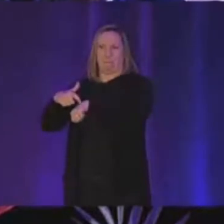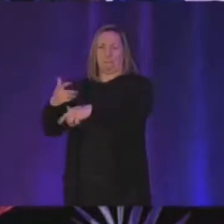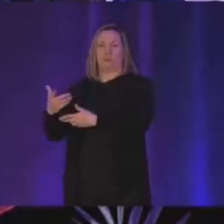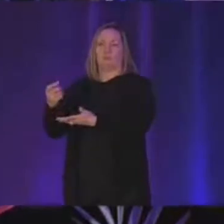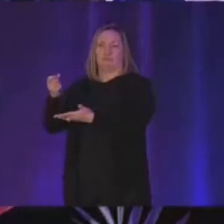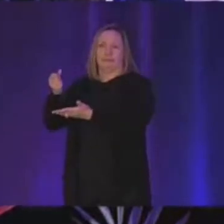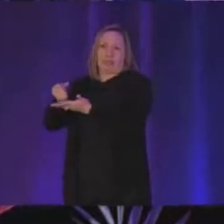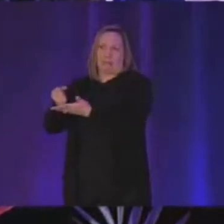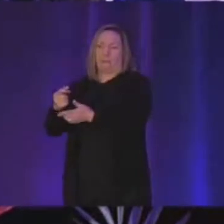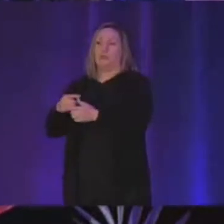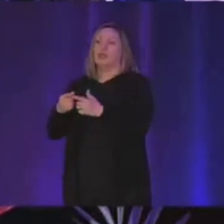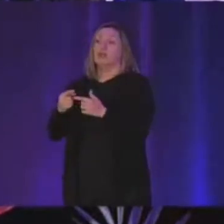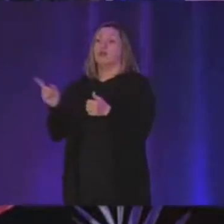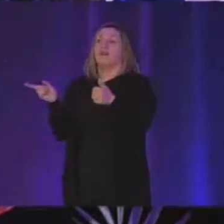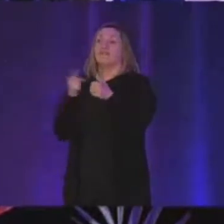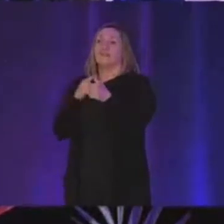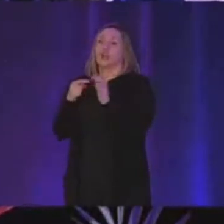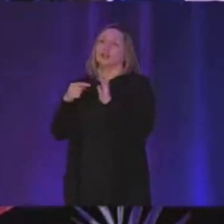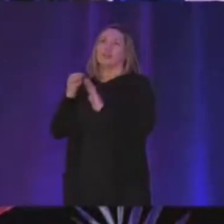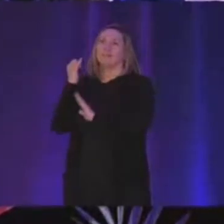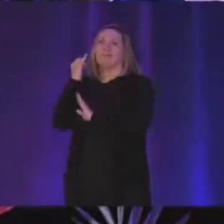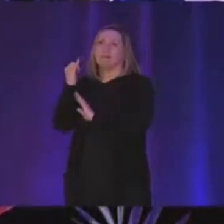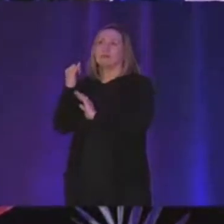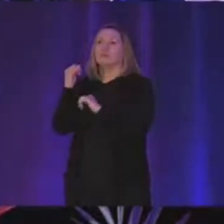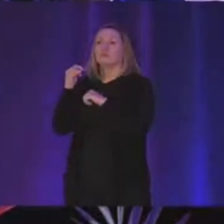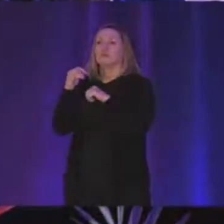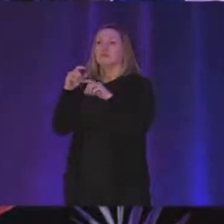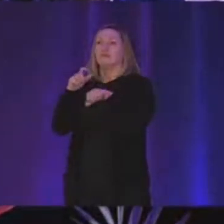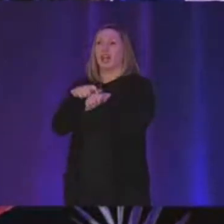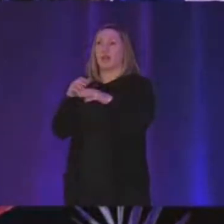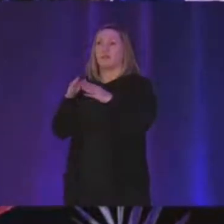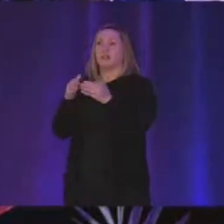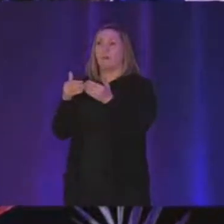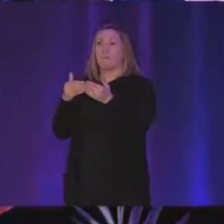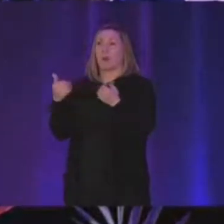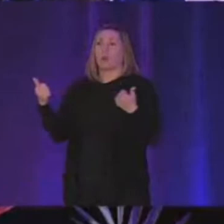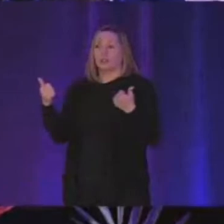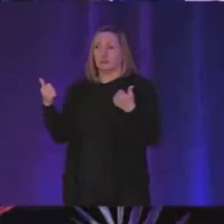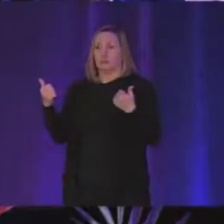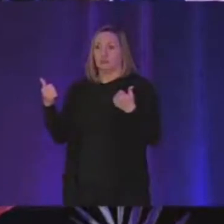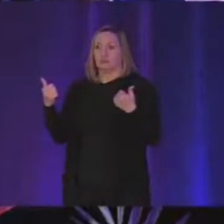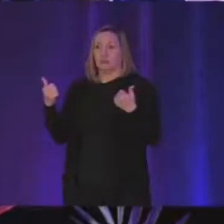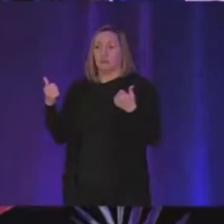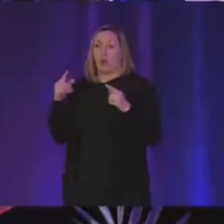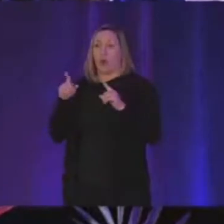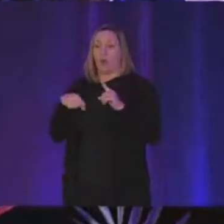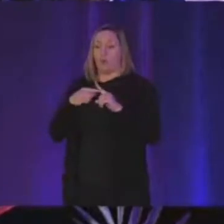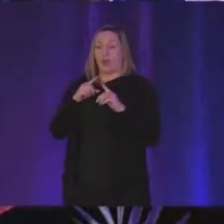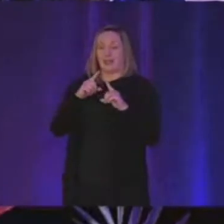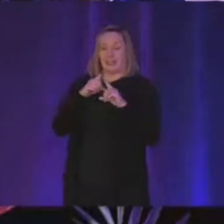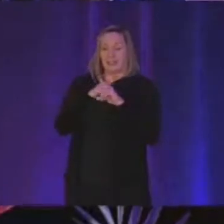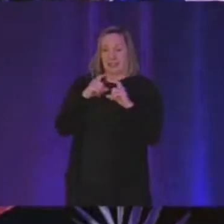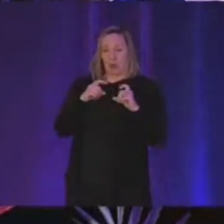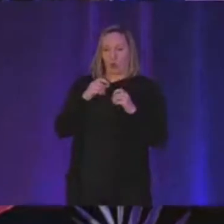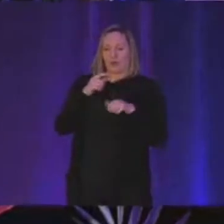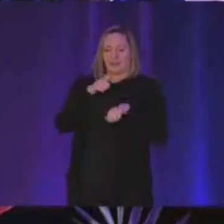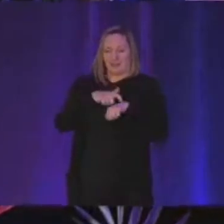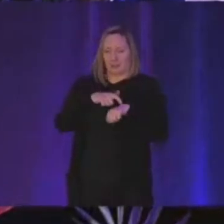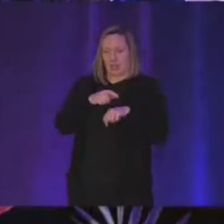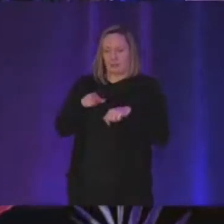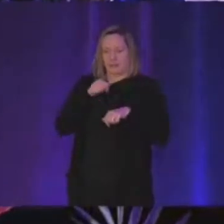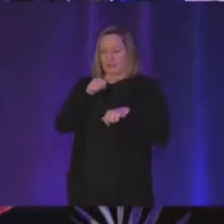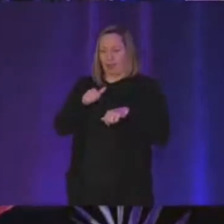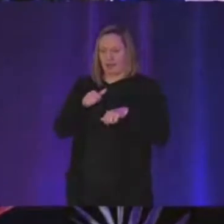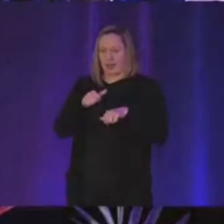like the first notion of like time is broken where the decoding timestamp is not actually